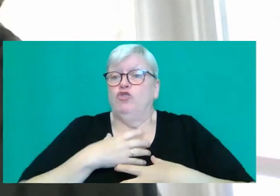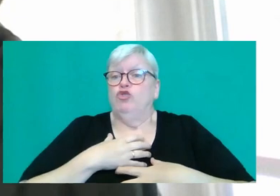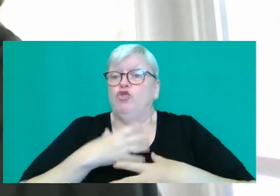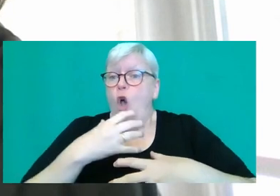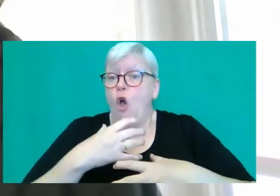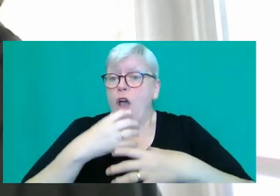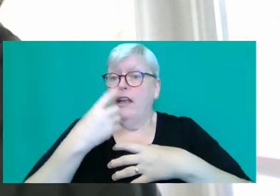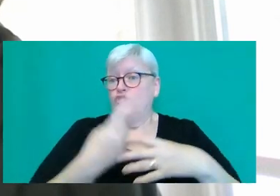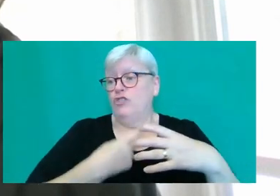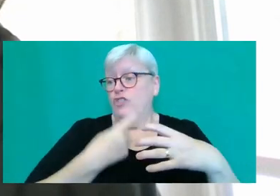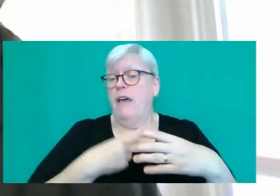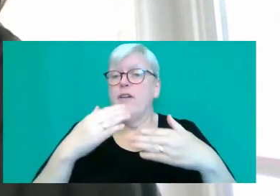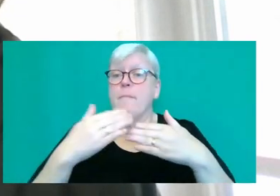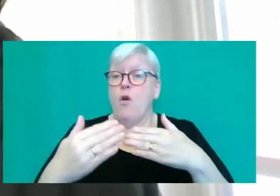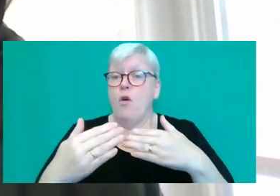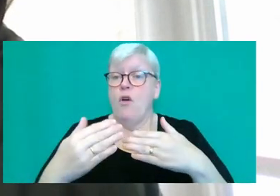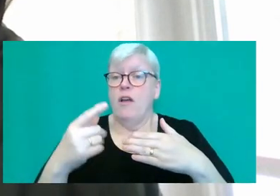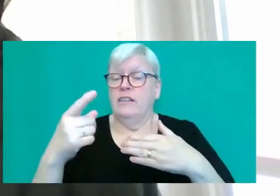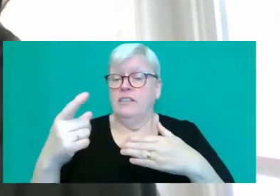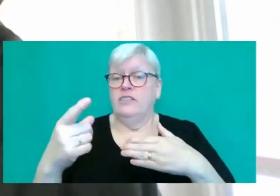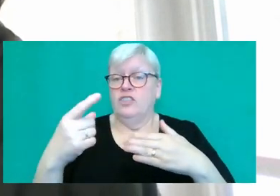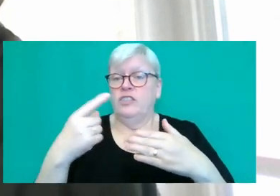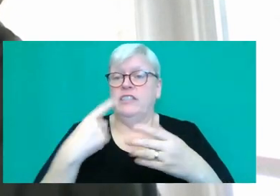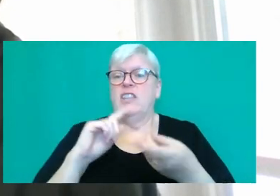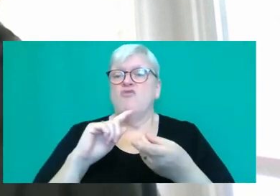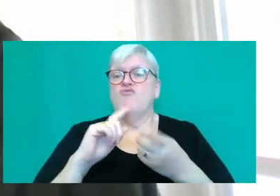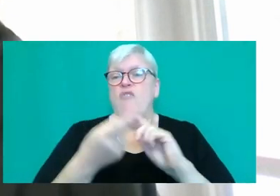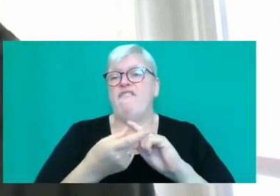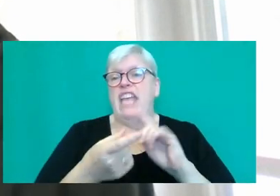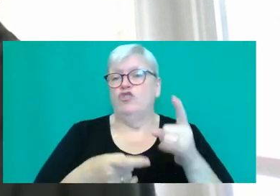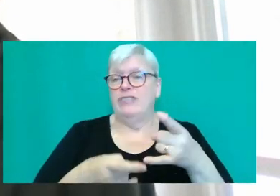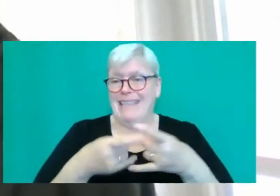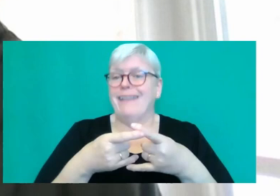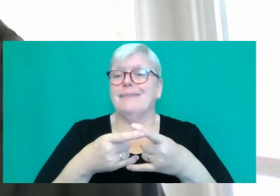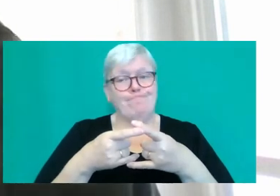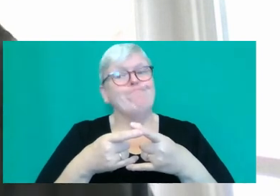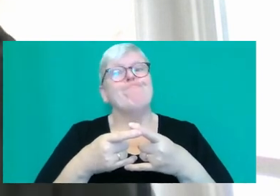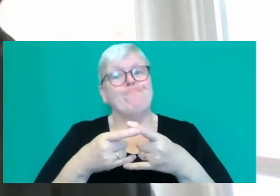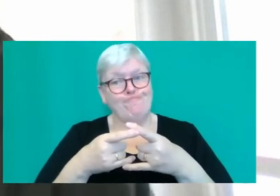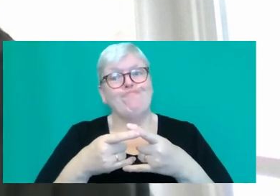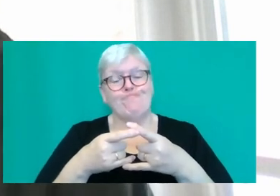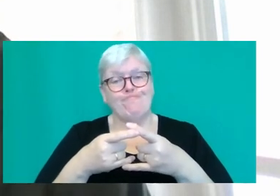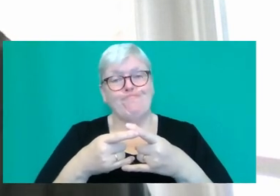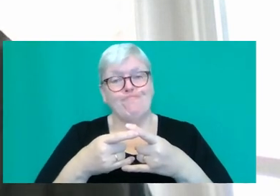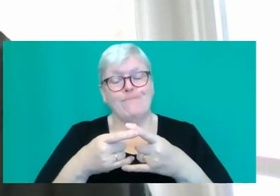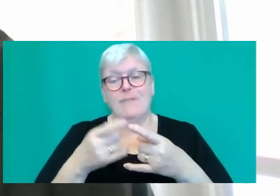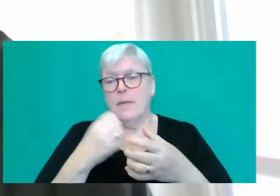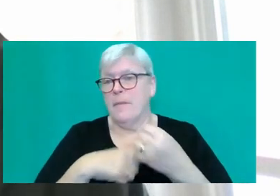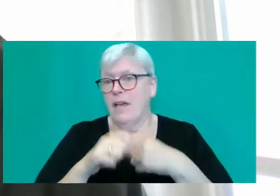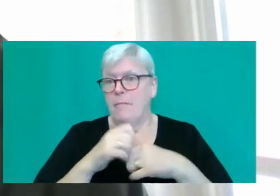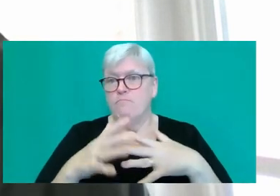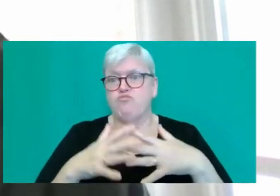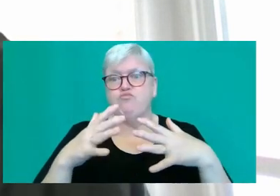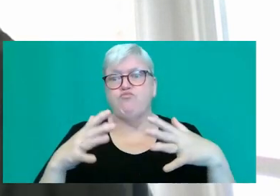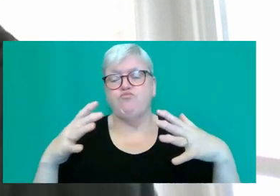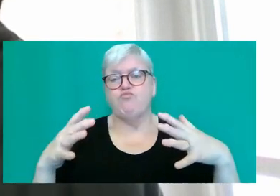even more, which is she engages in revenge sex. And it all kind of spirals out of